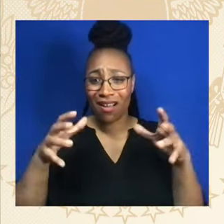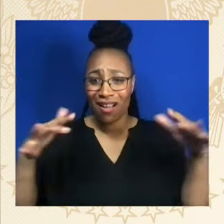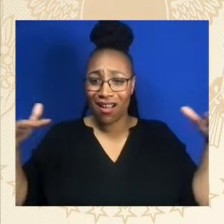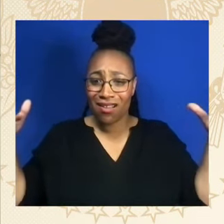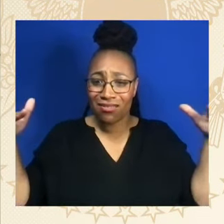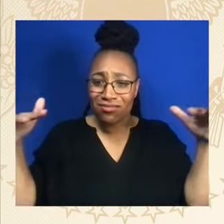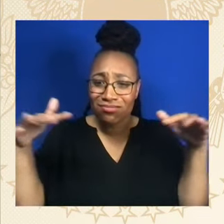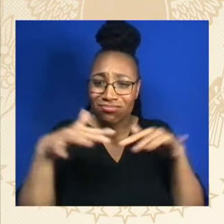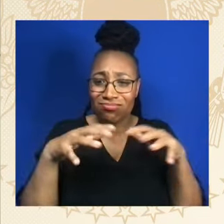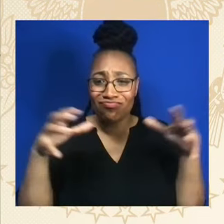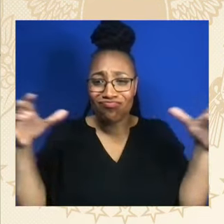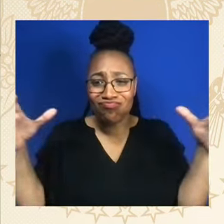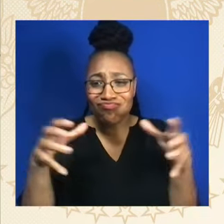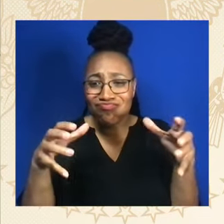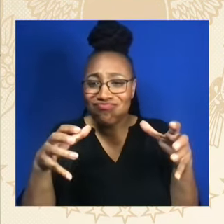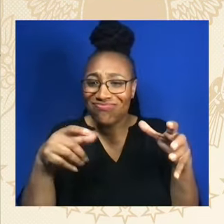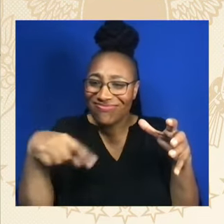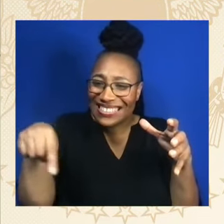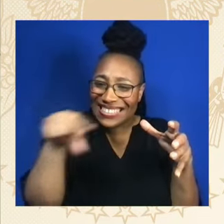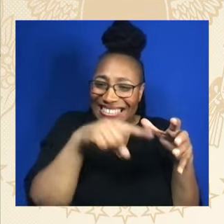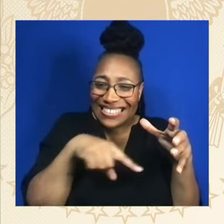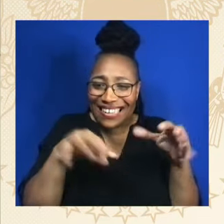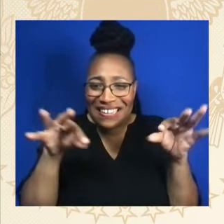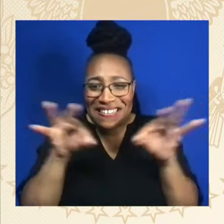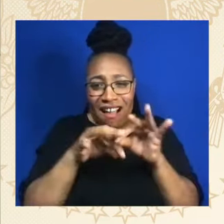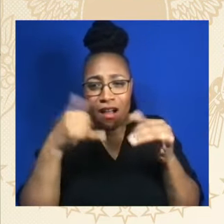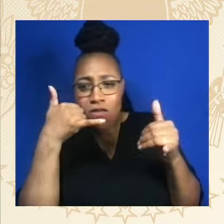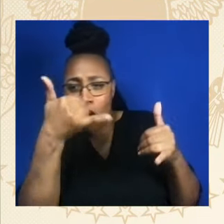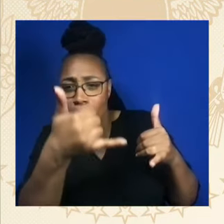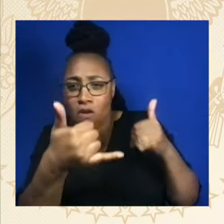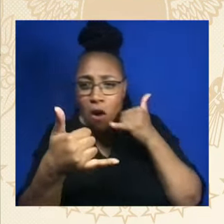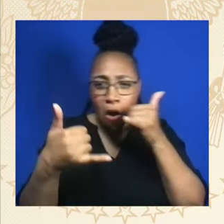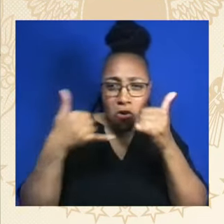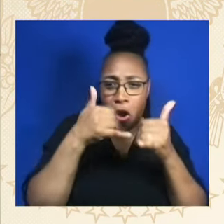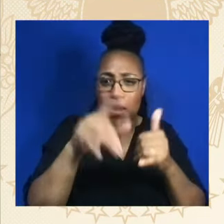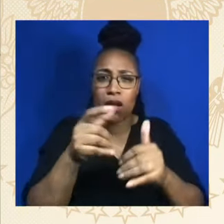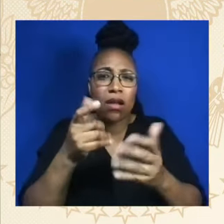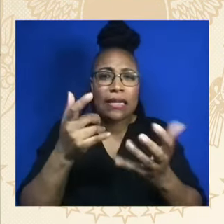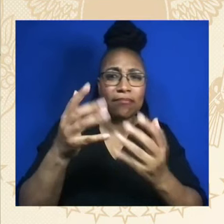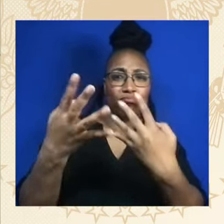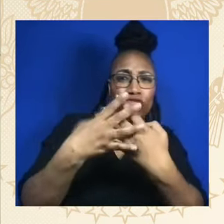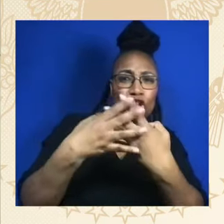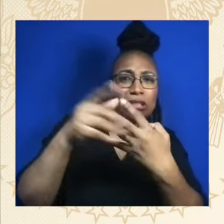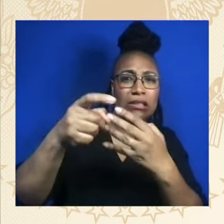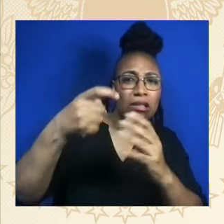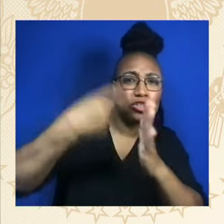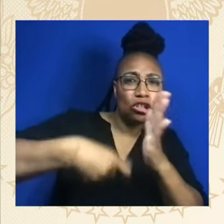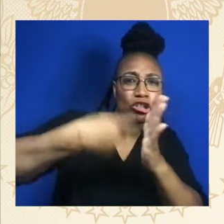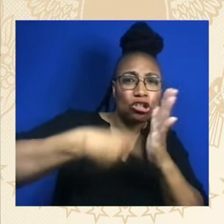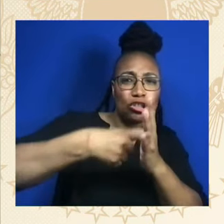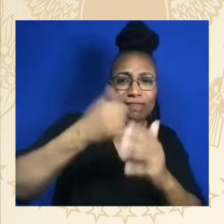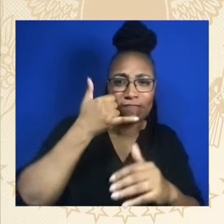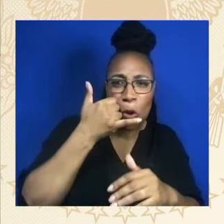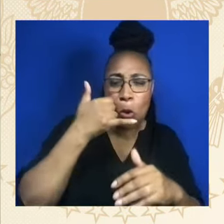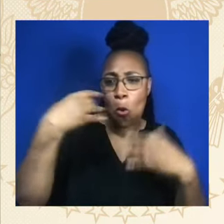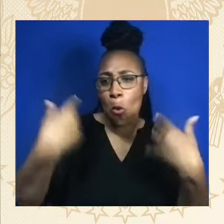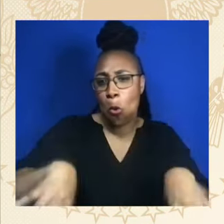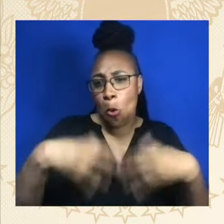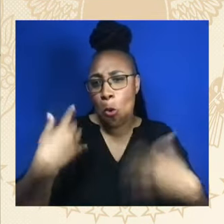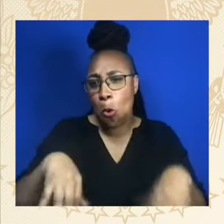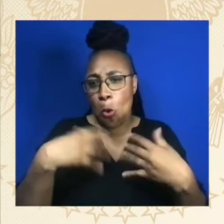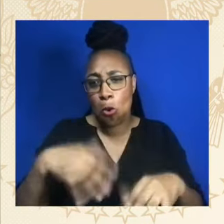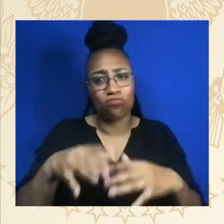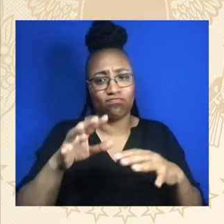Jill and I spent time, I met with all those families. I also covered — convened the first